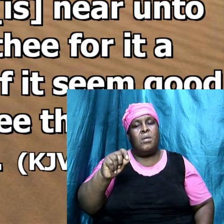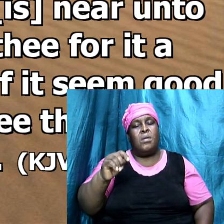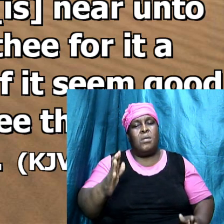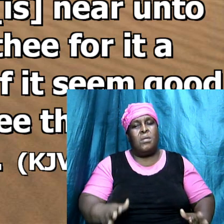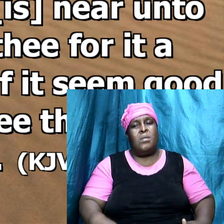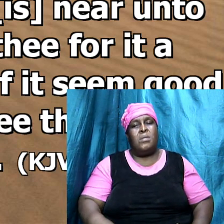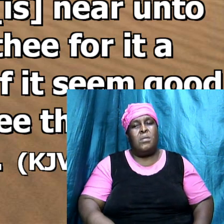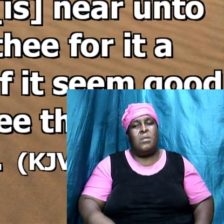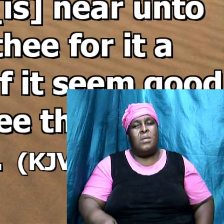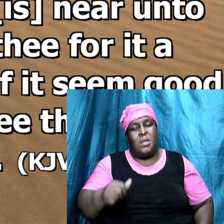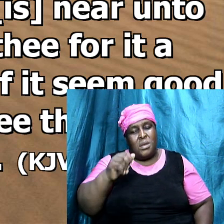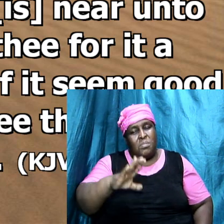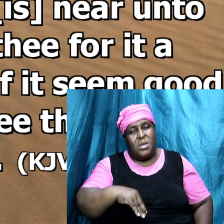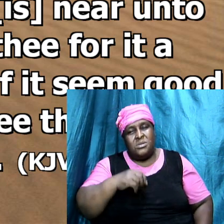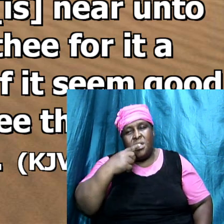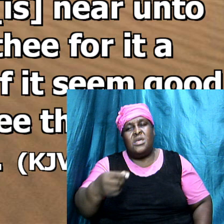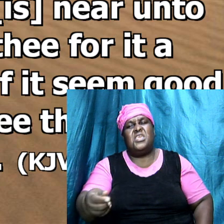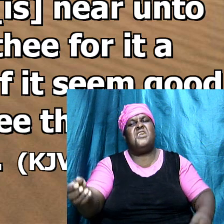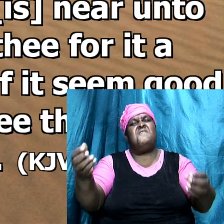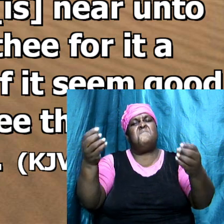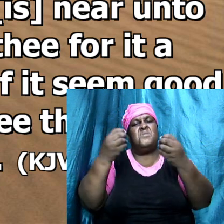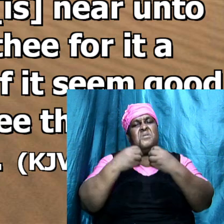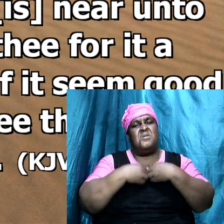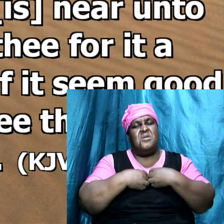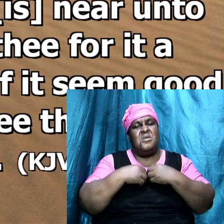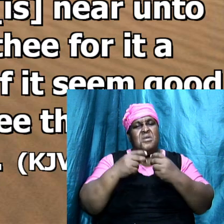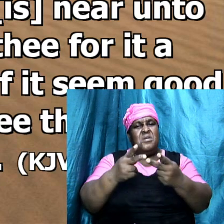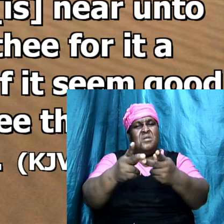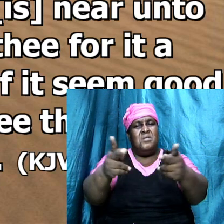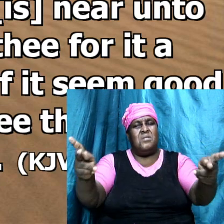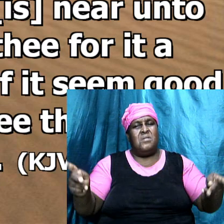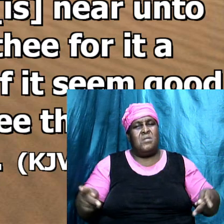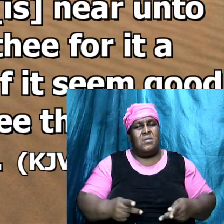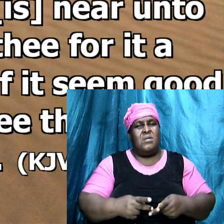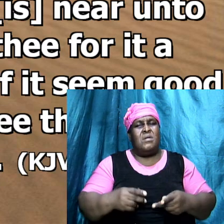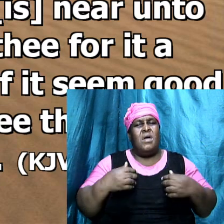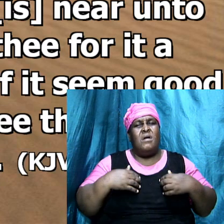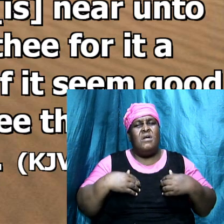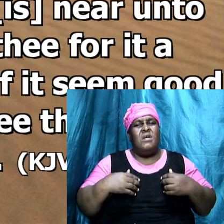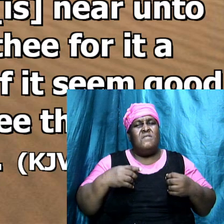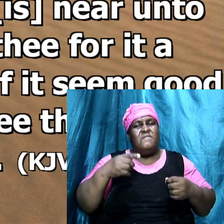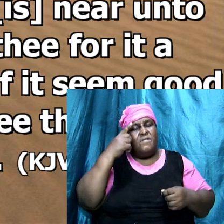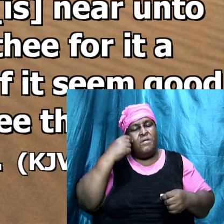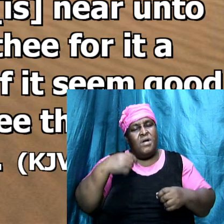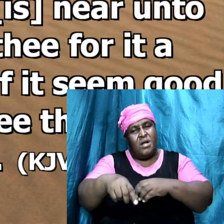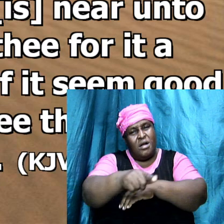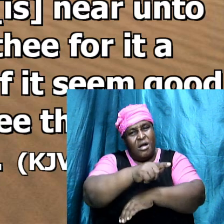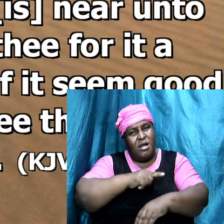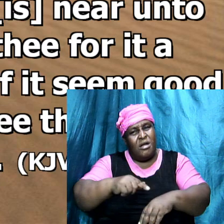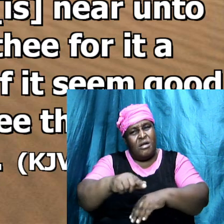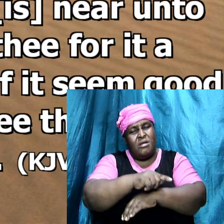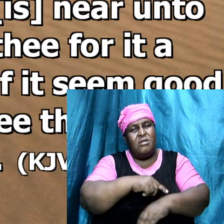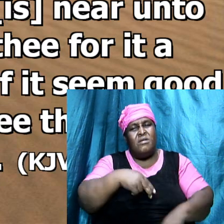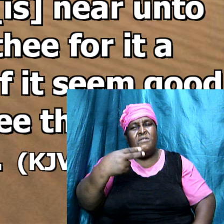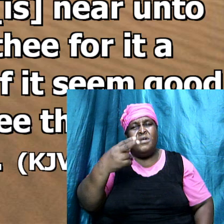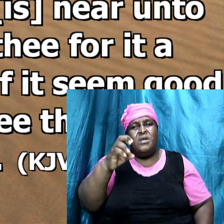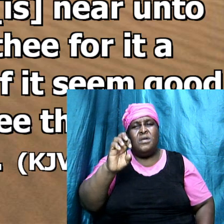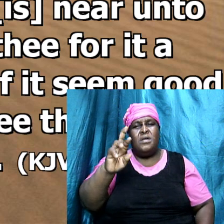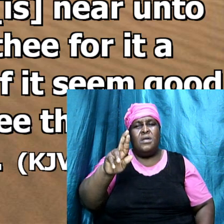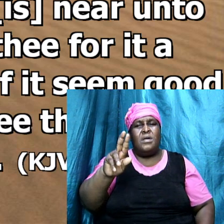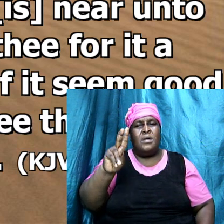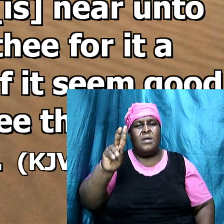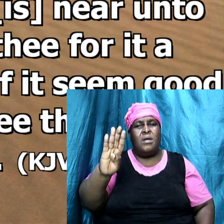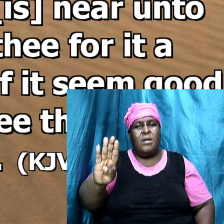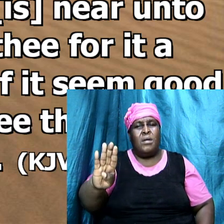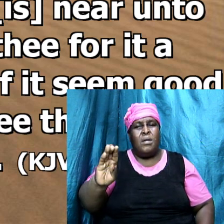vineyard that I might have it far a garden of herbs because it is near unto my house and